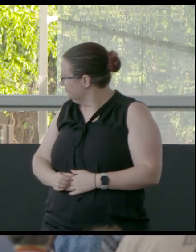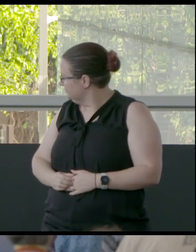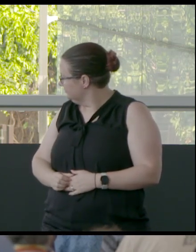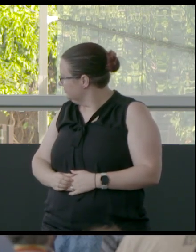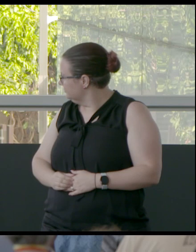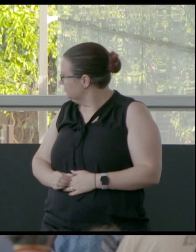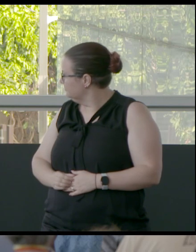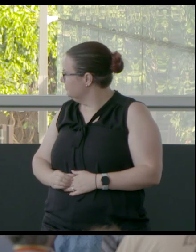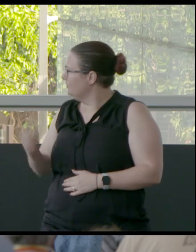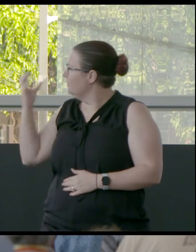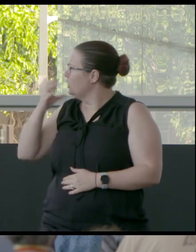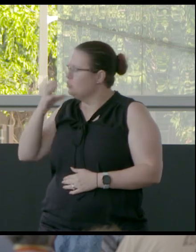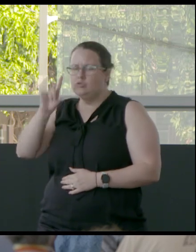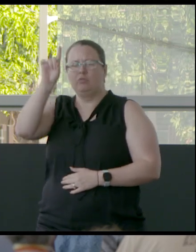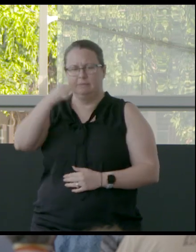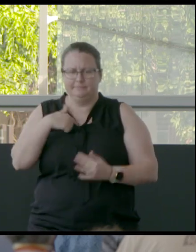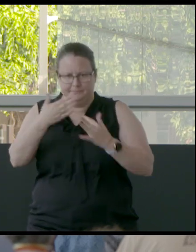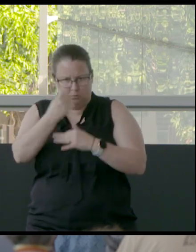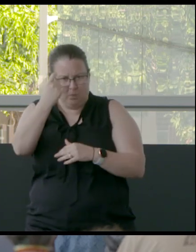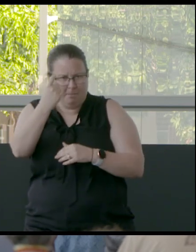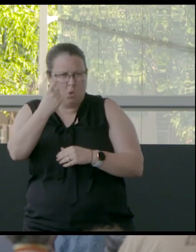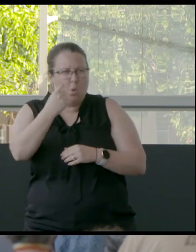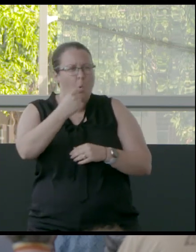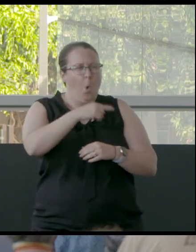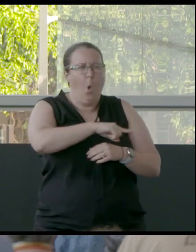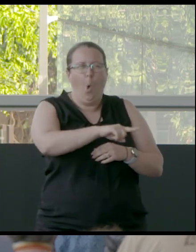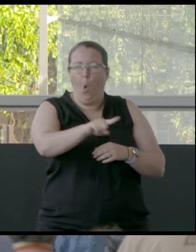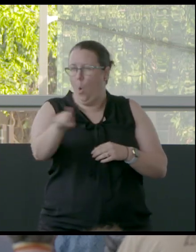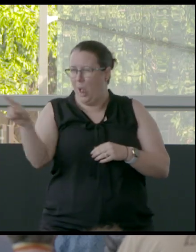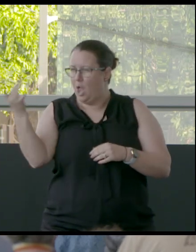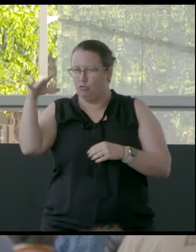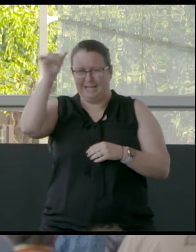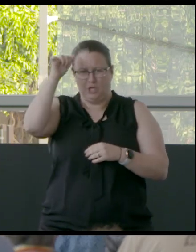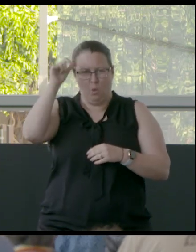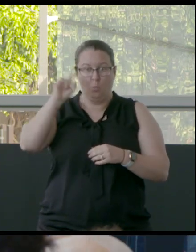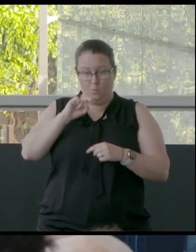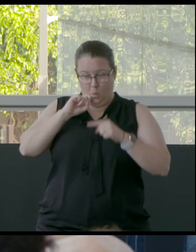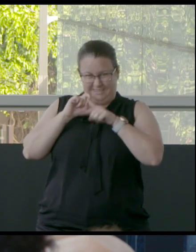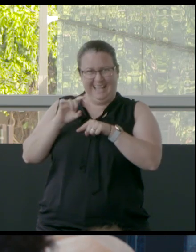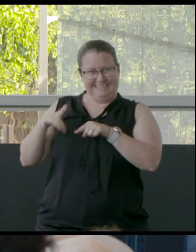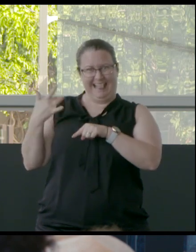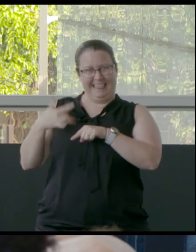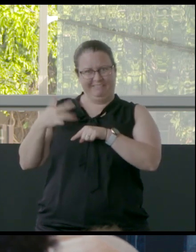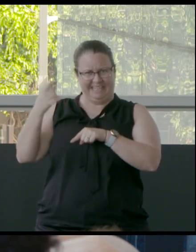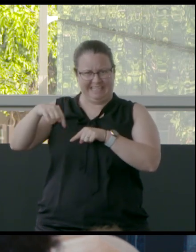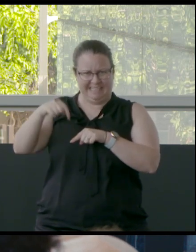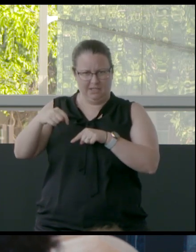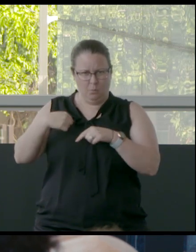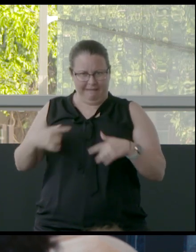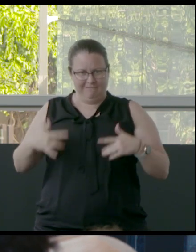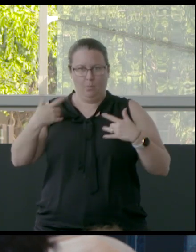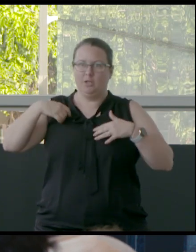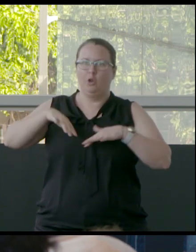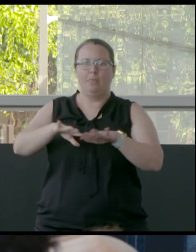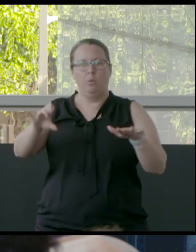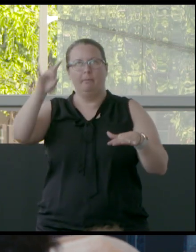I know Megan... Sorry, I also think that everybody knows that water is a living entity. You know that, you feel it when you